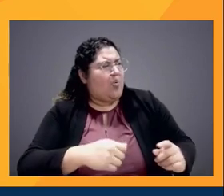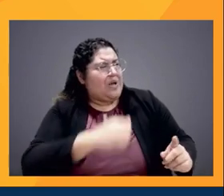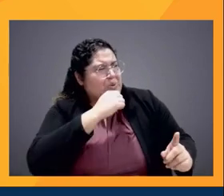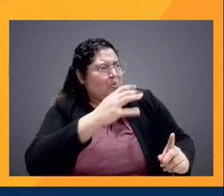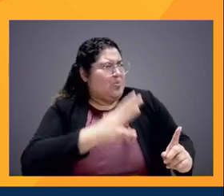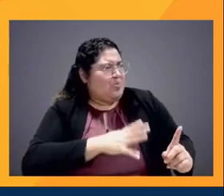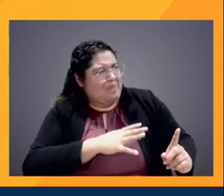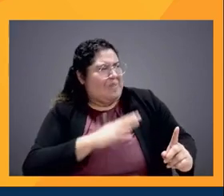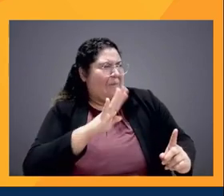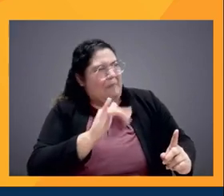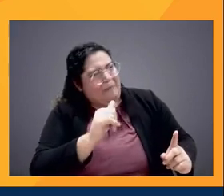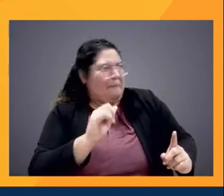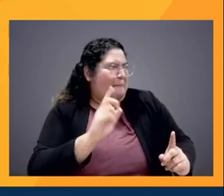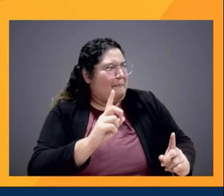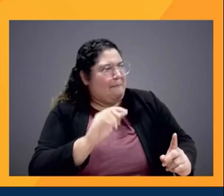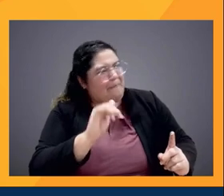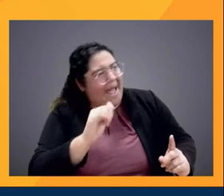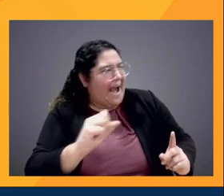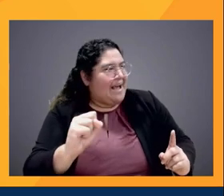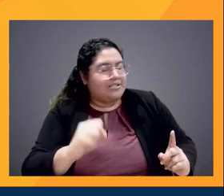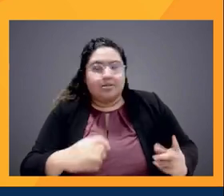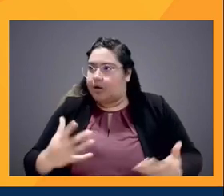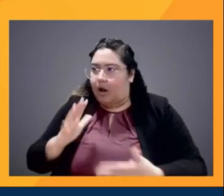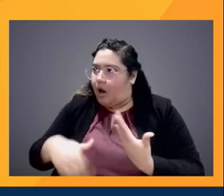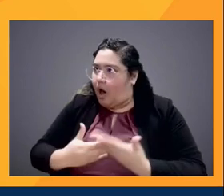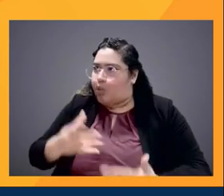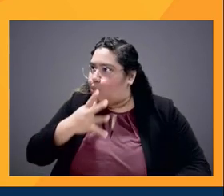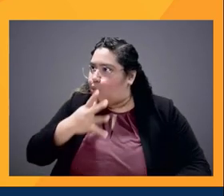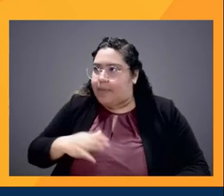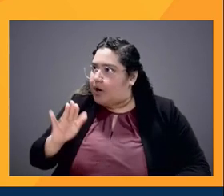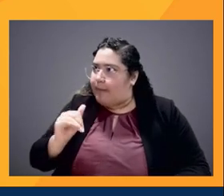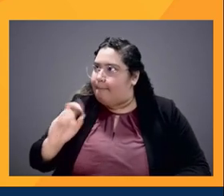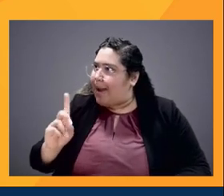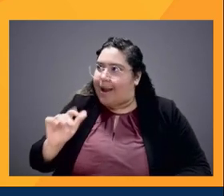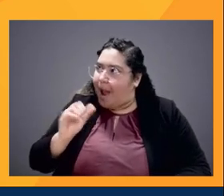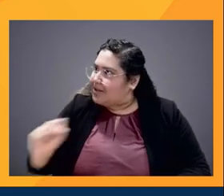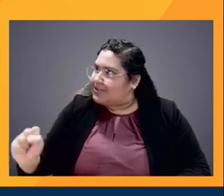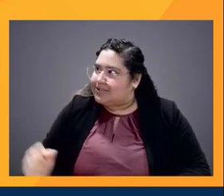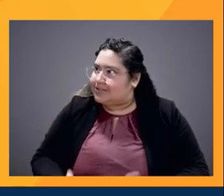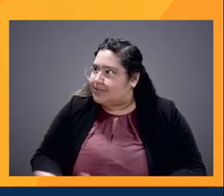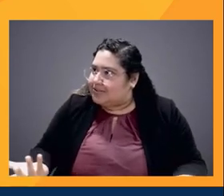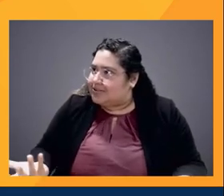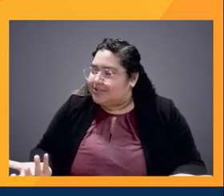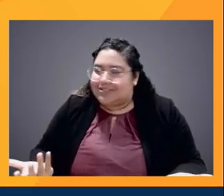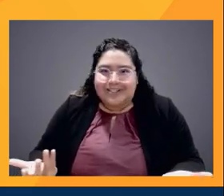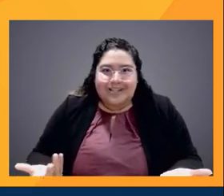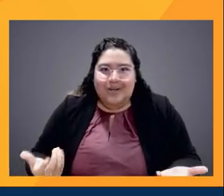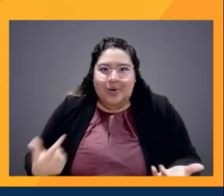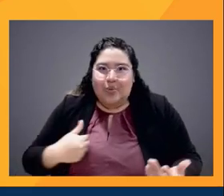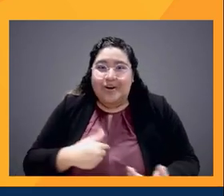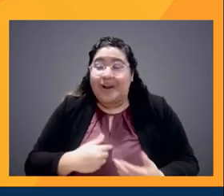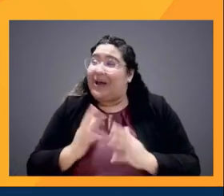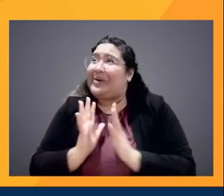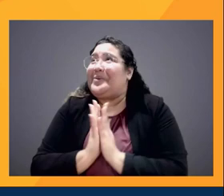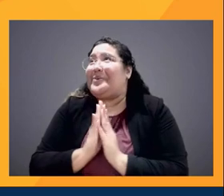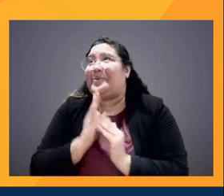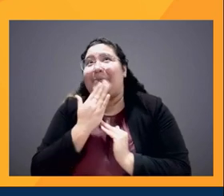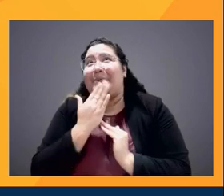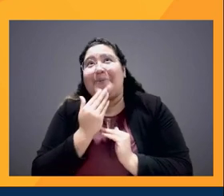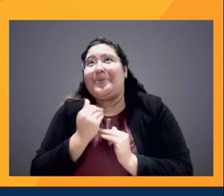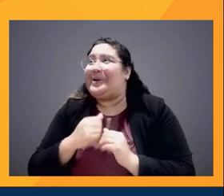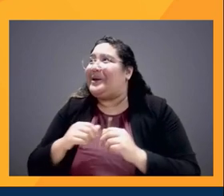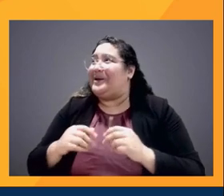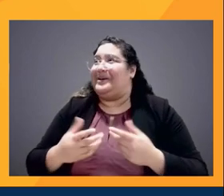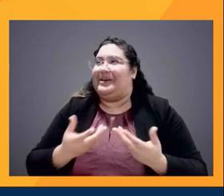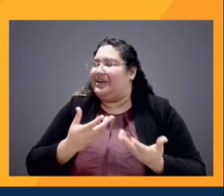badasses, like there's not such a thing as like weak person, like maybe in a telenovela, they,